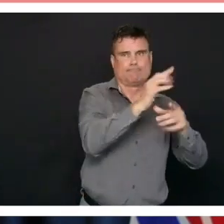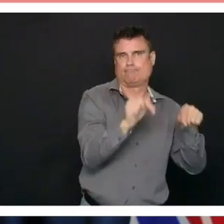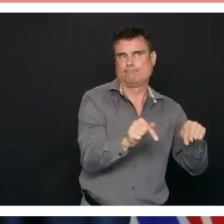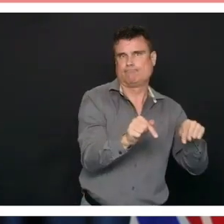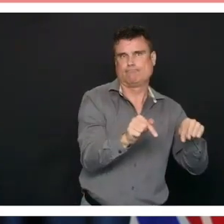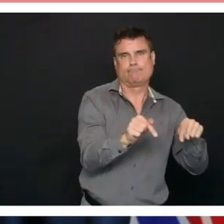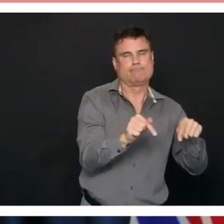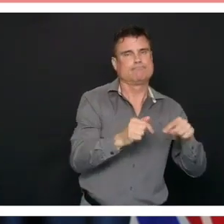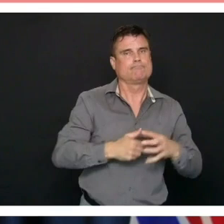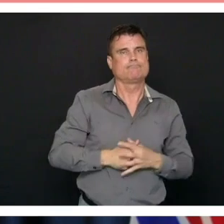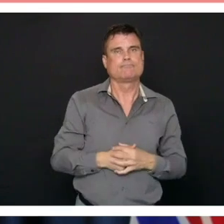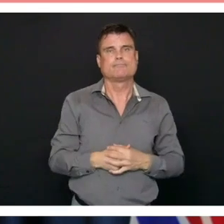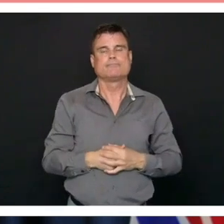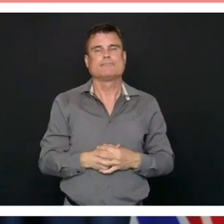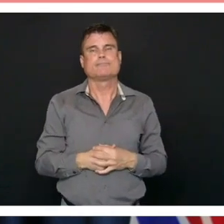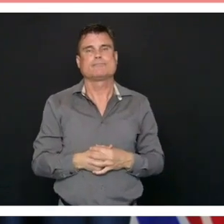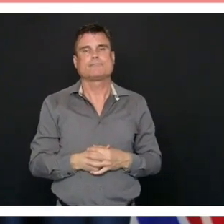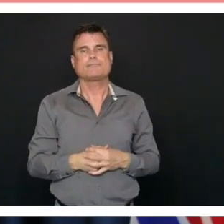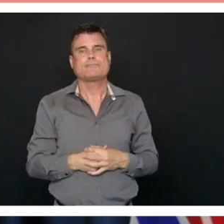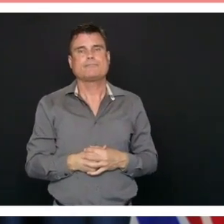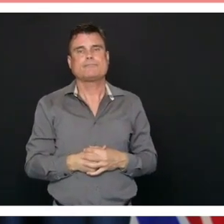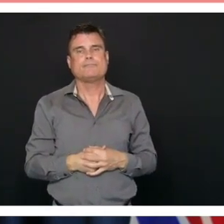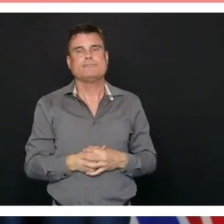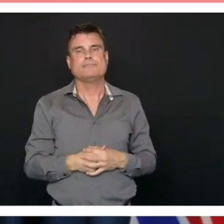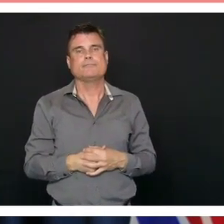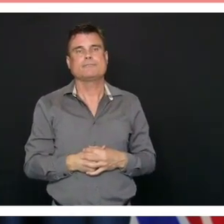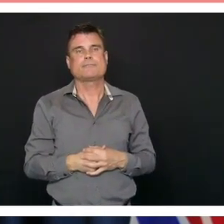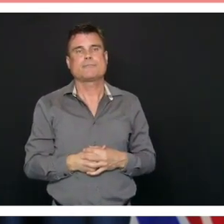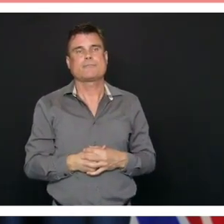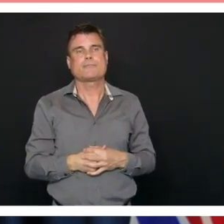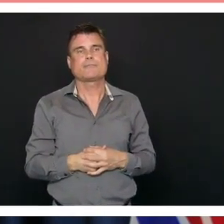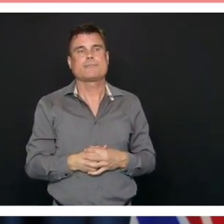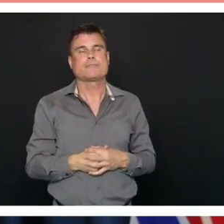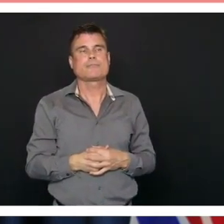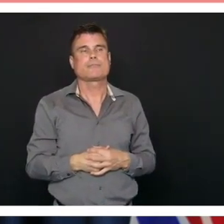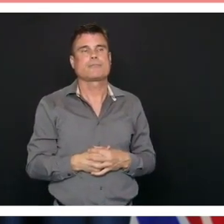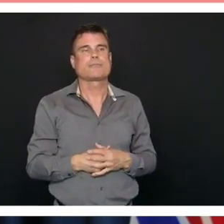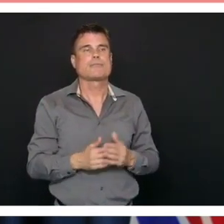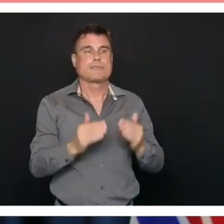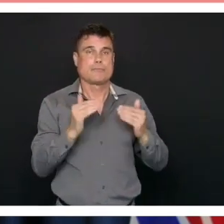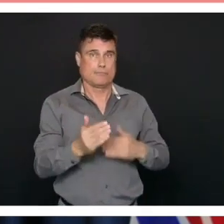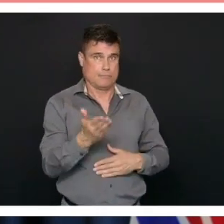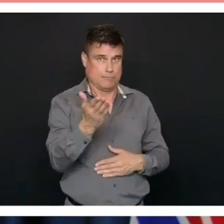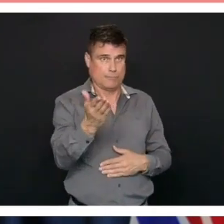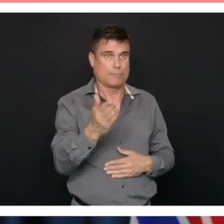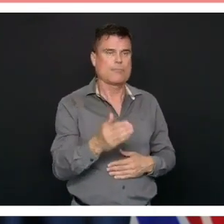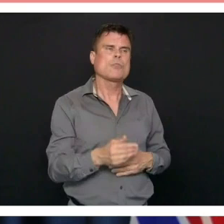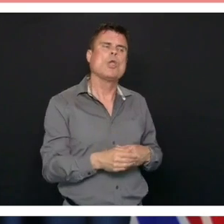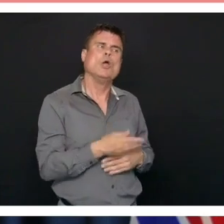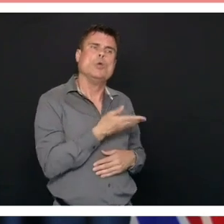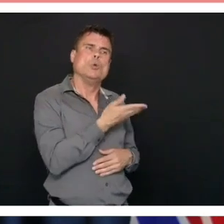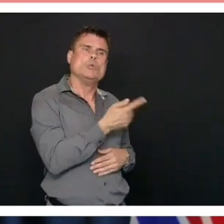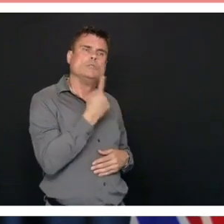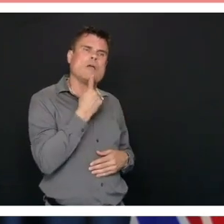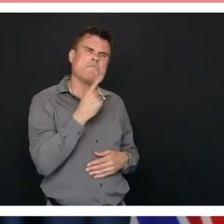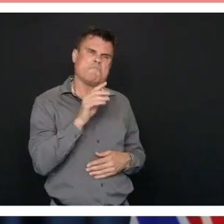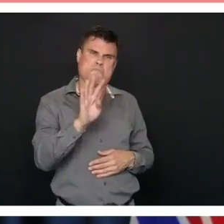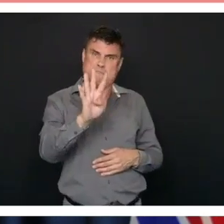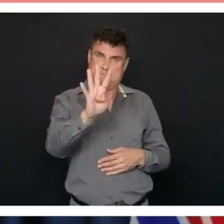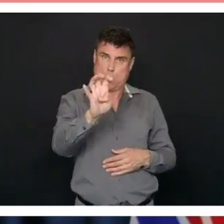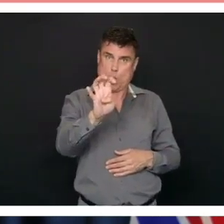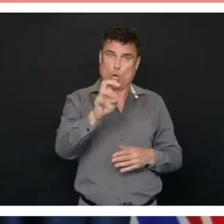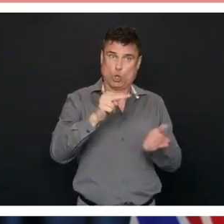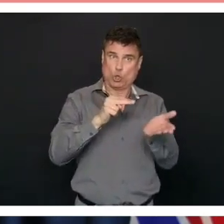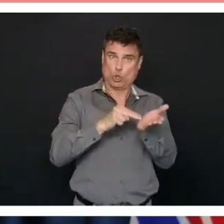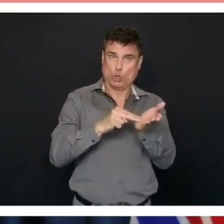Thank you very much. You've been very specific in saying that you need 400 surgical nurses and where you will get